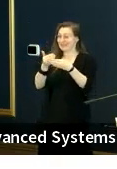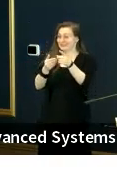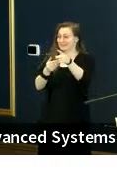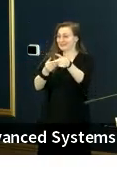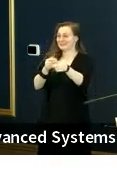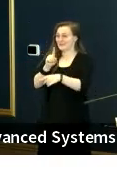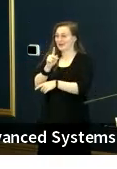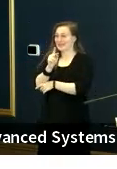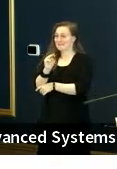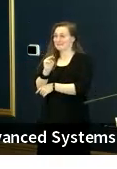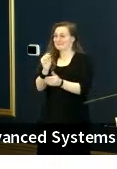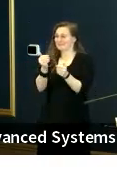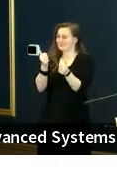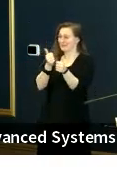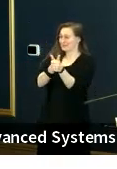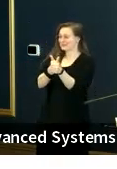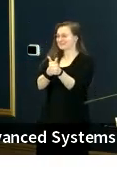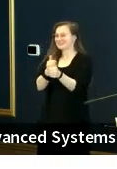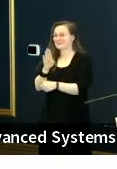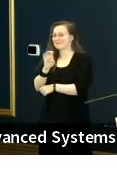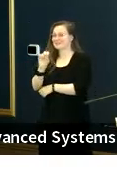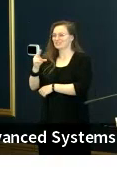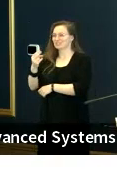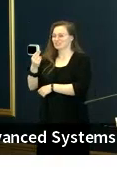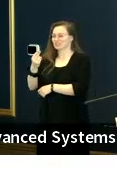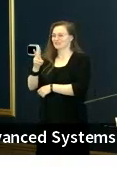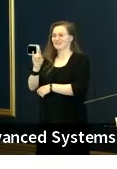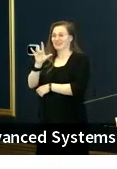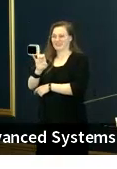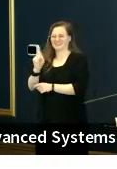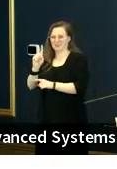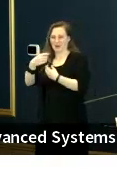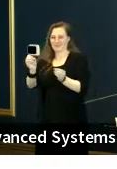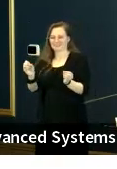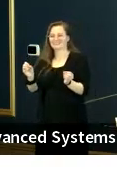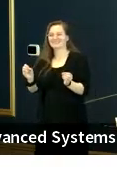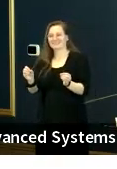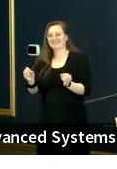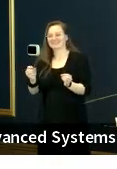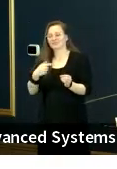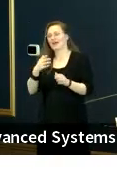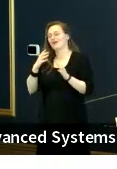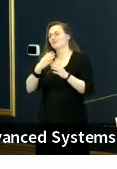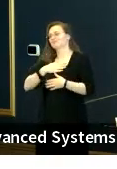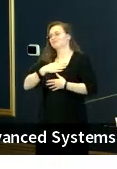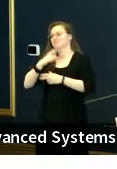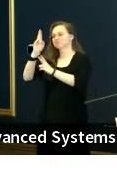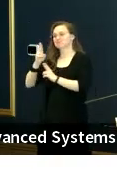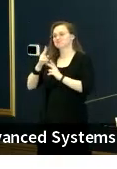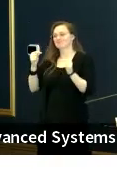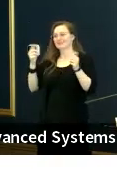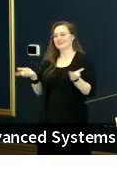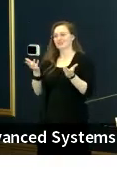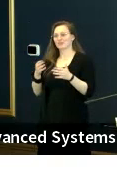Beechville is where my constituency office is. And it's a pleasure to be here during Accessibility Awareness Week.